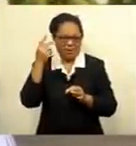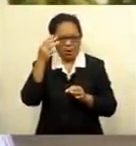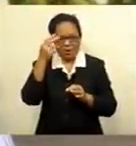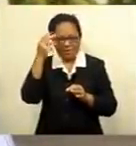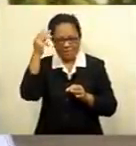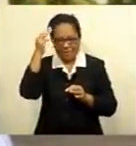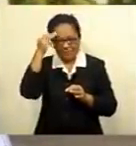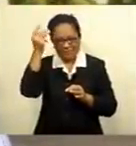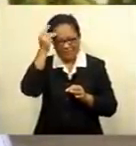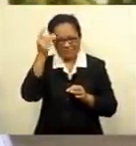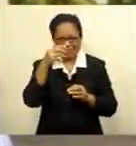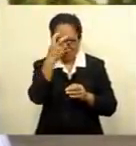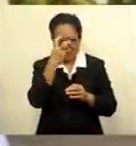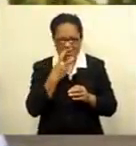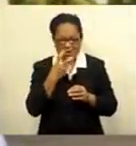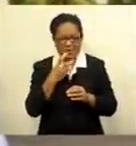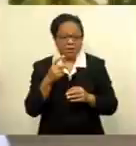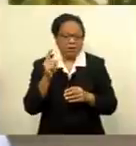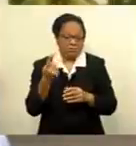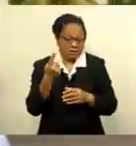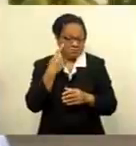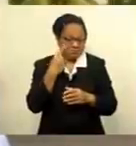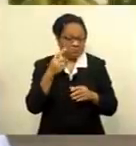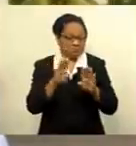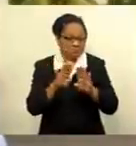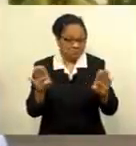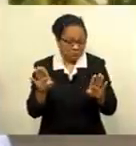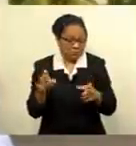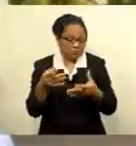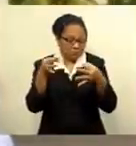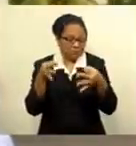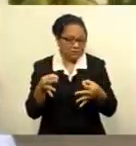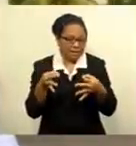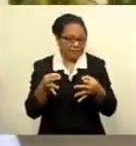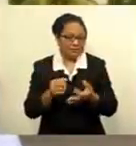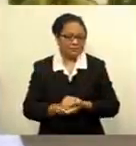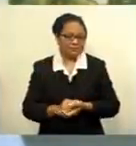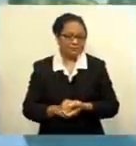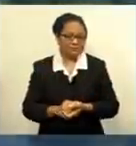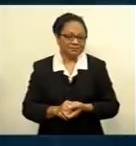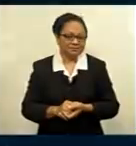once the borders reopen, we'll take a look and see what happens and then we'll decide on something accordingly.